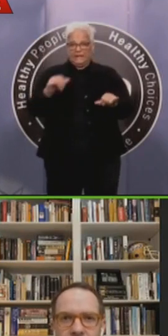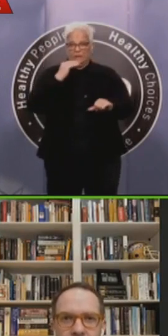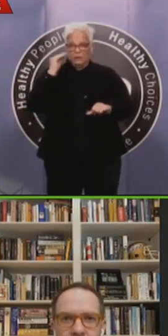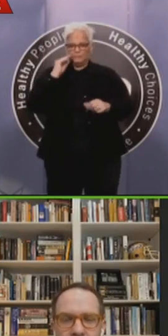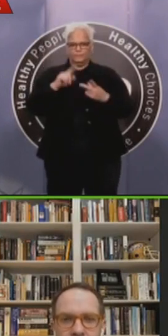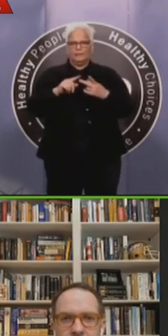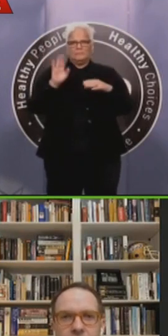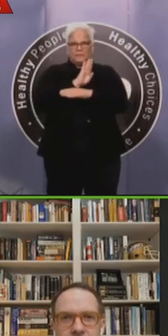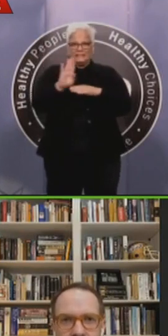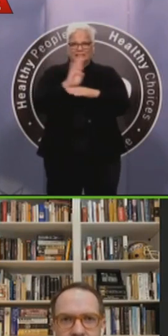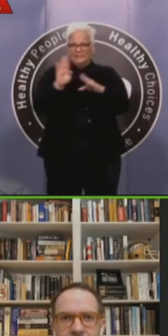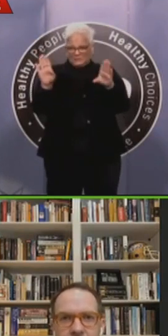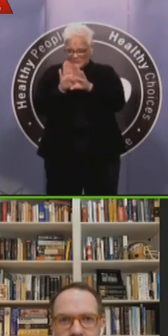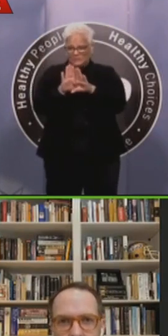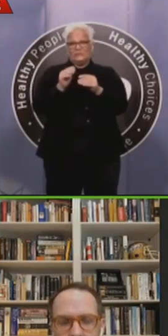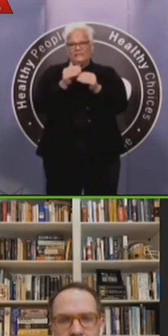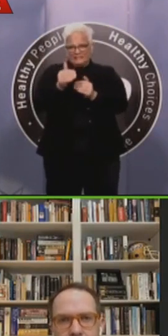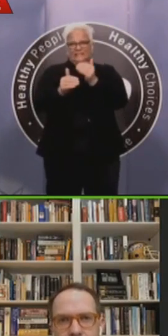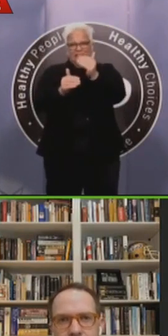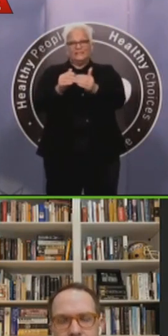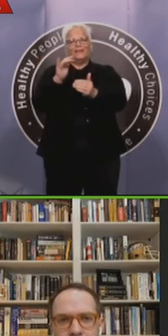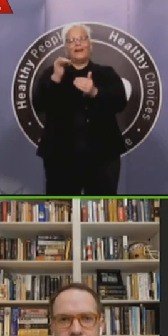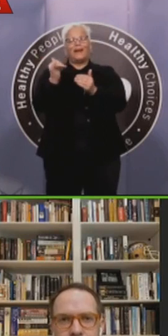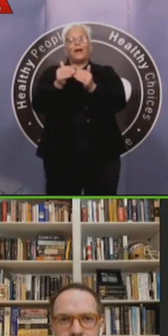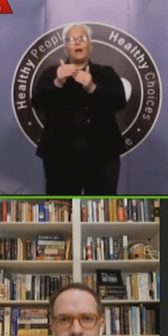what needs to be done to keep people safe and alive.